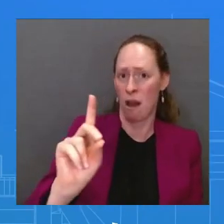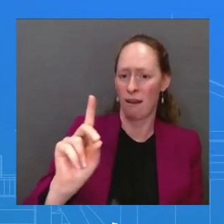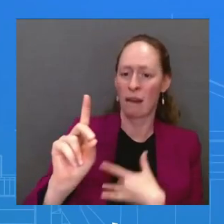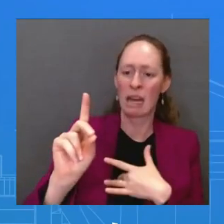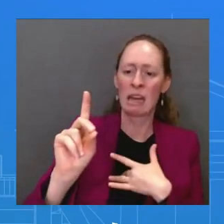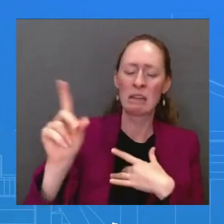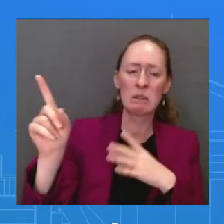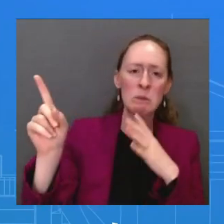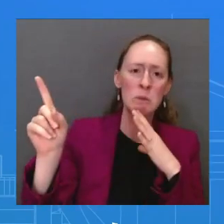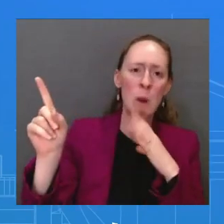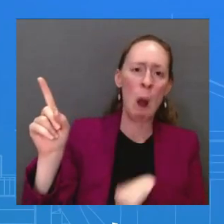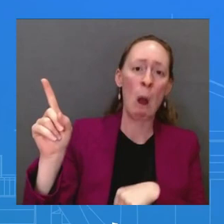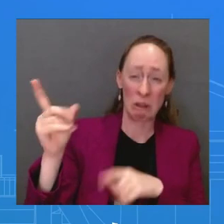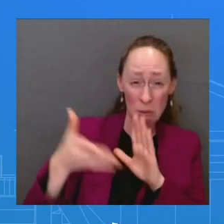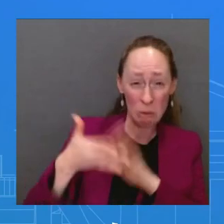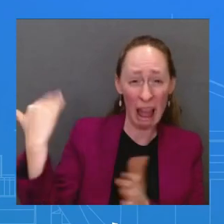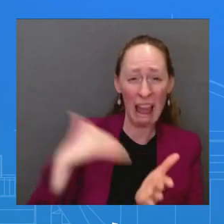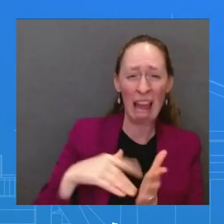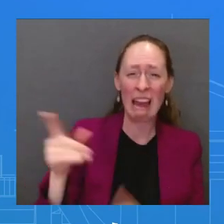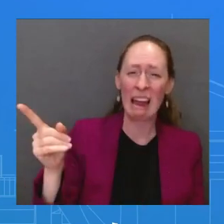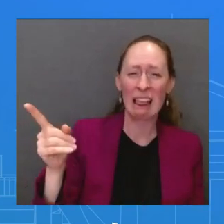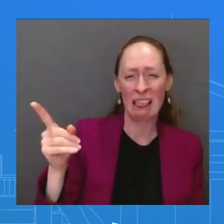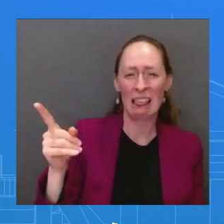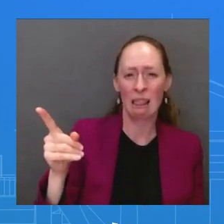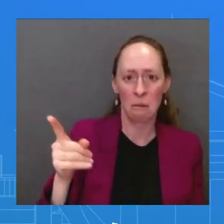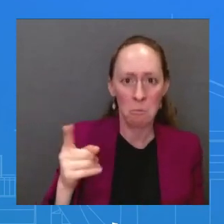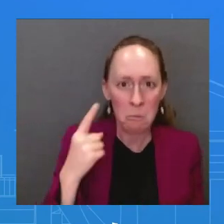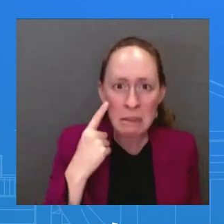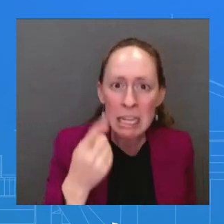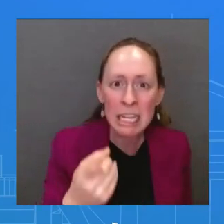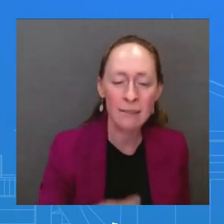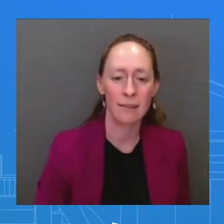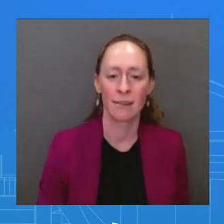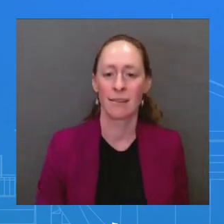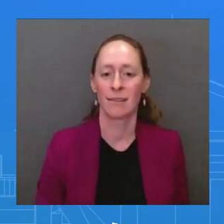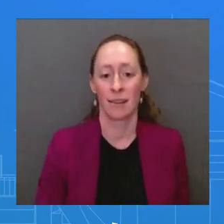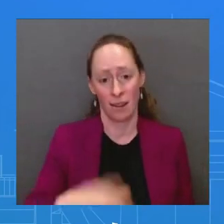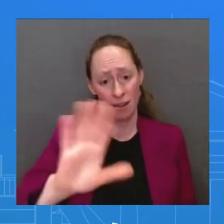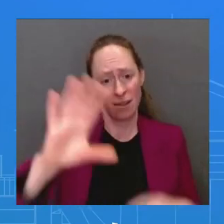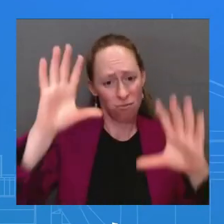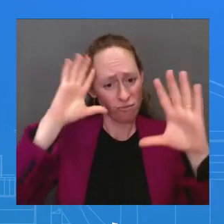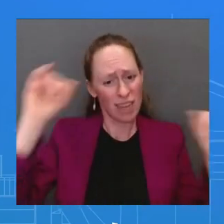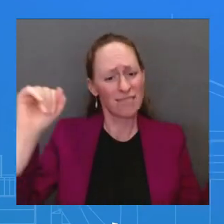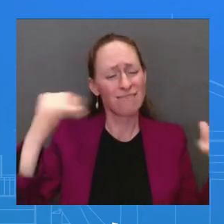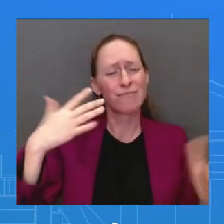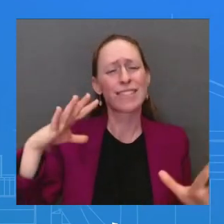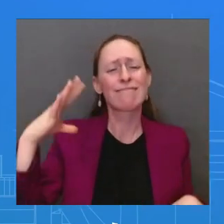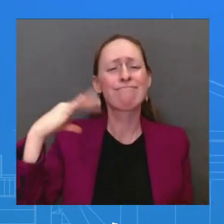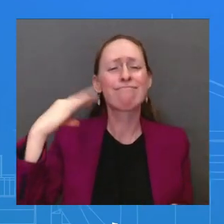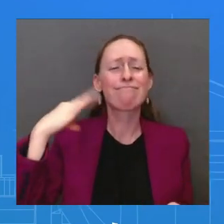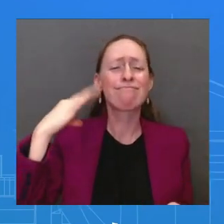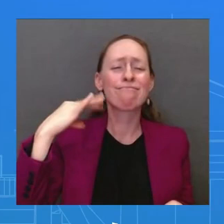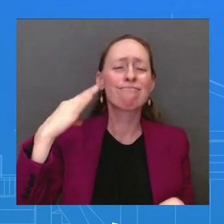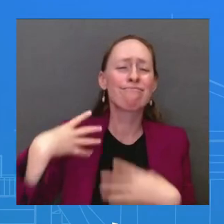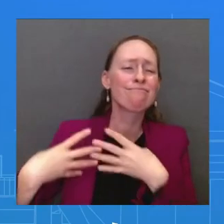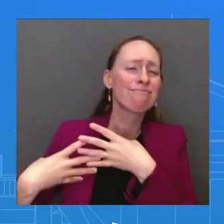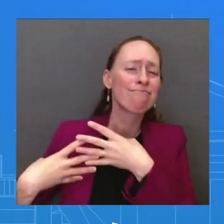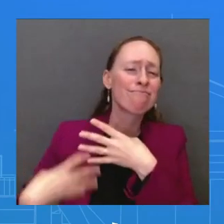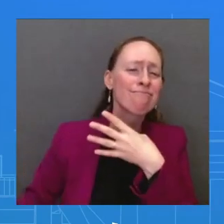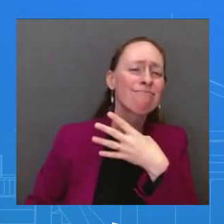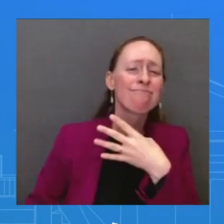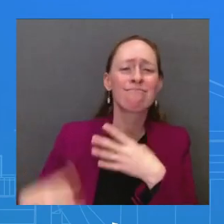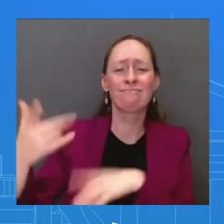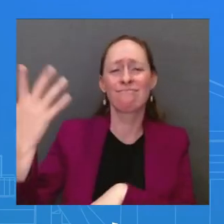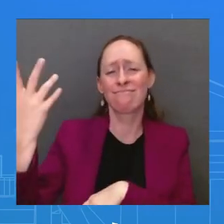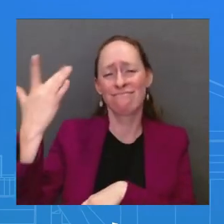I can speak to a president who has experience. I can speak to a president who has done historic – has taken historic